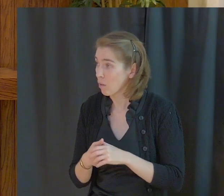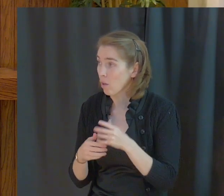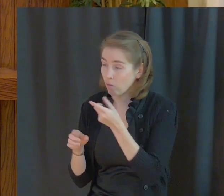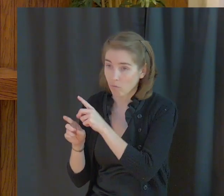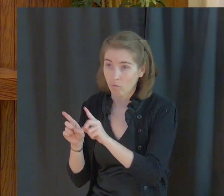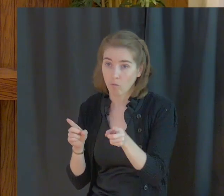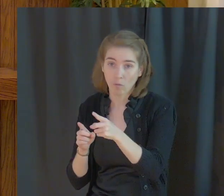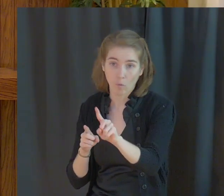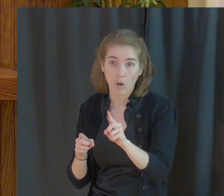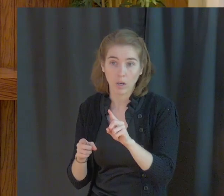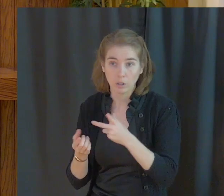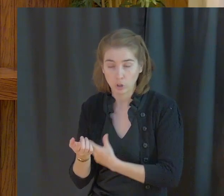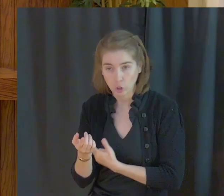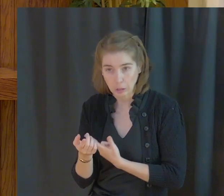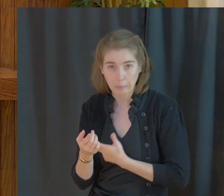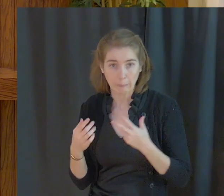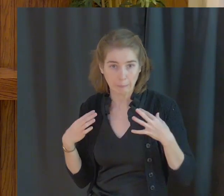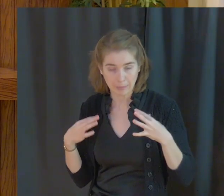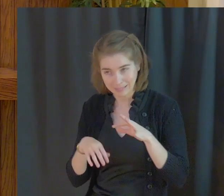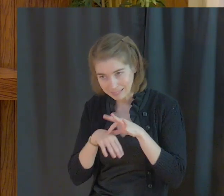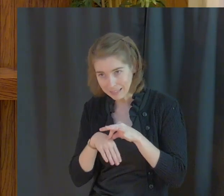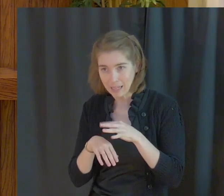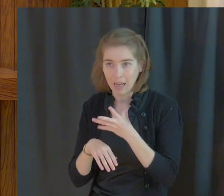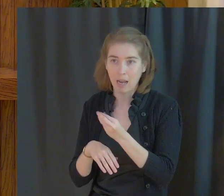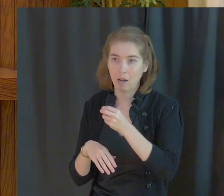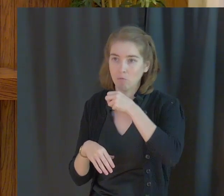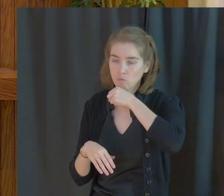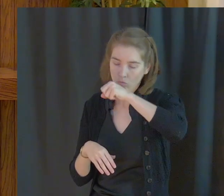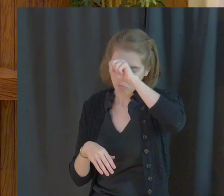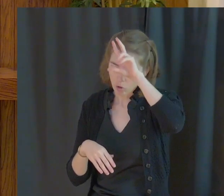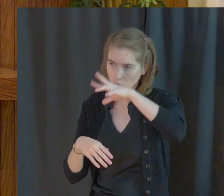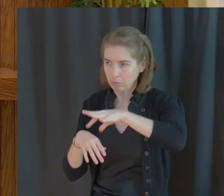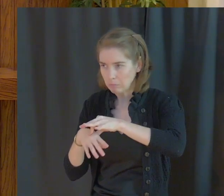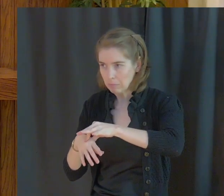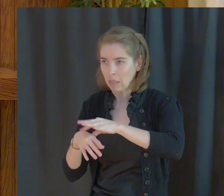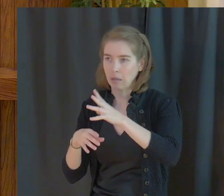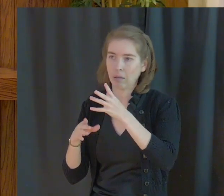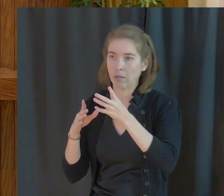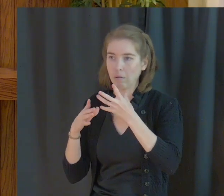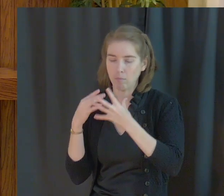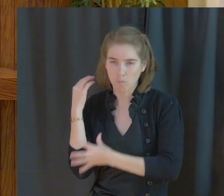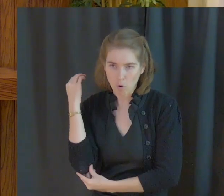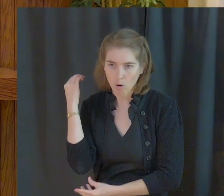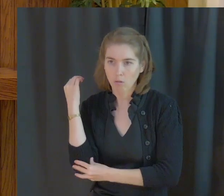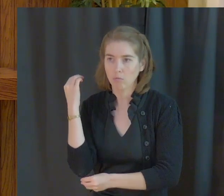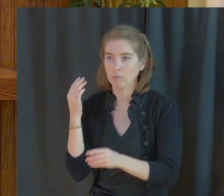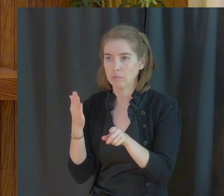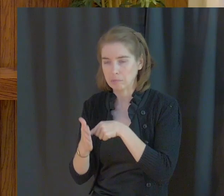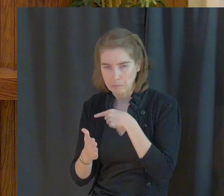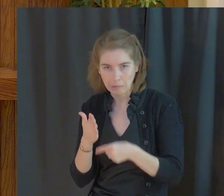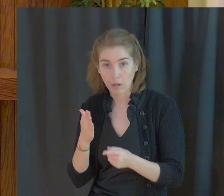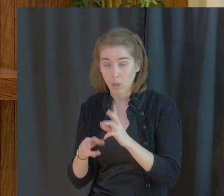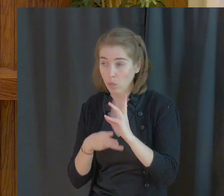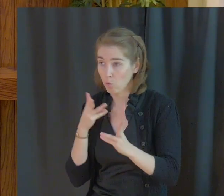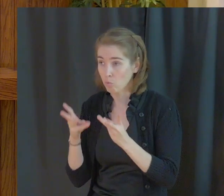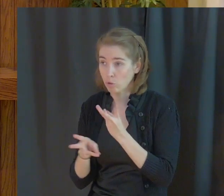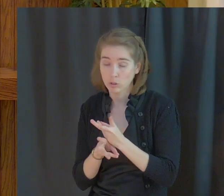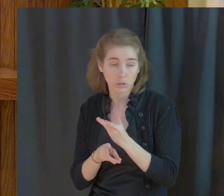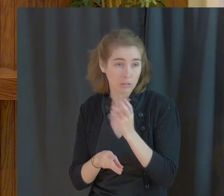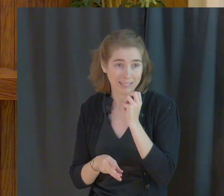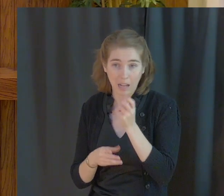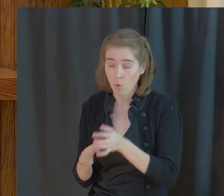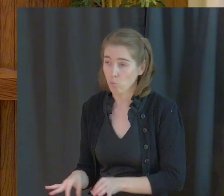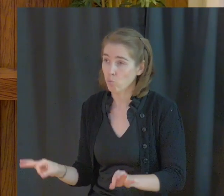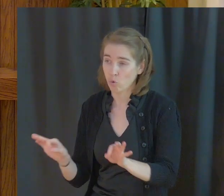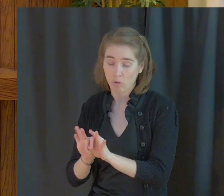about in sheepskins and goatskins being destilute, afflicted, and tormented. Of them, the world was not